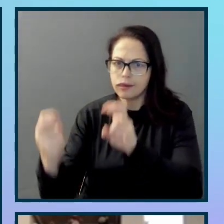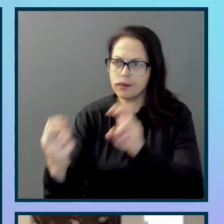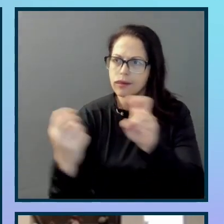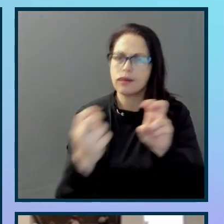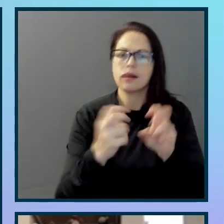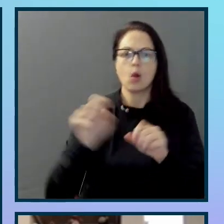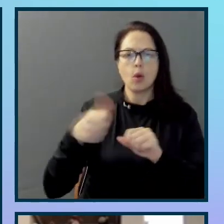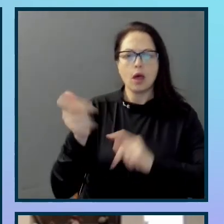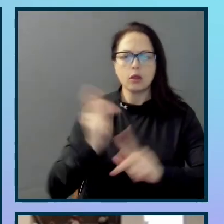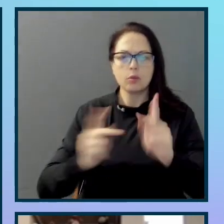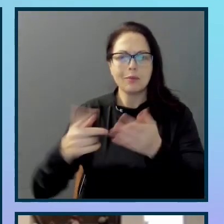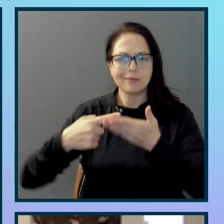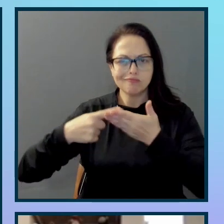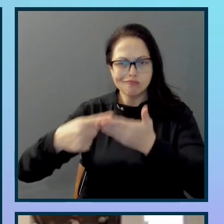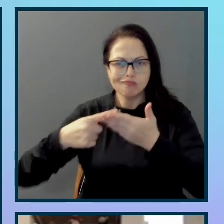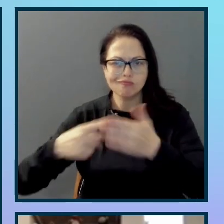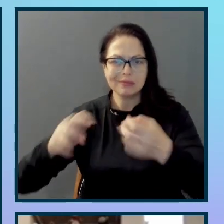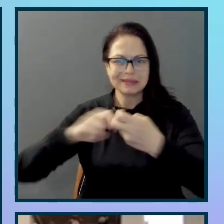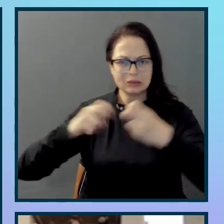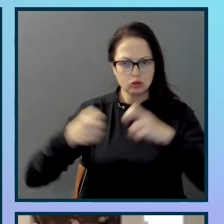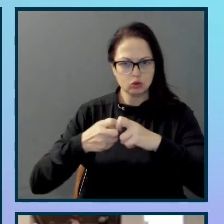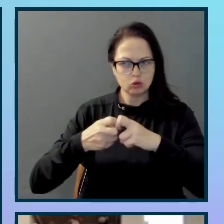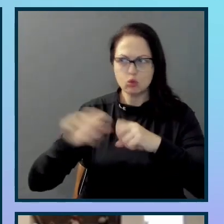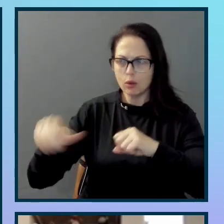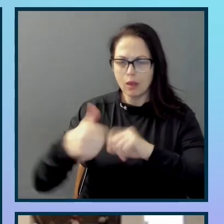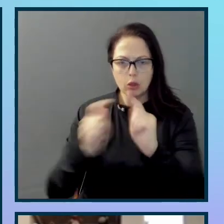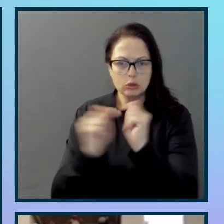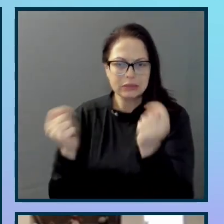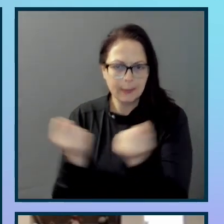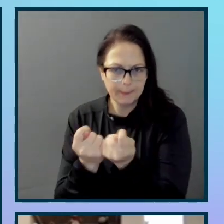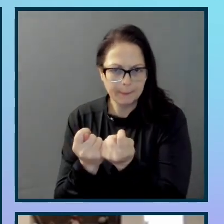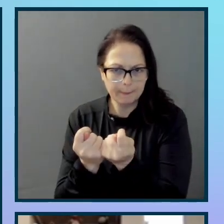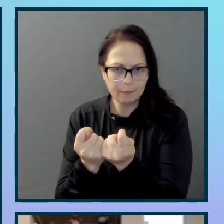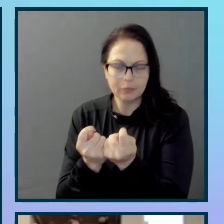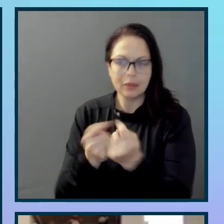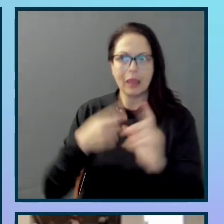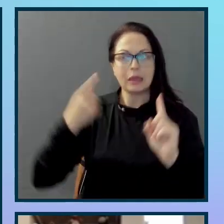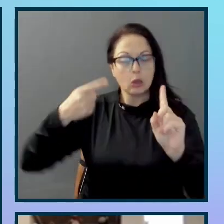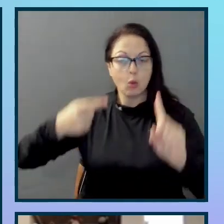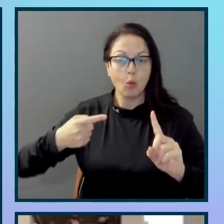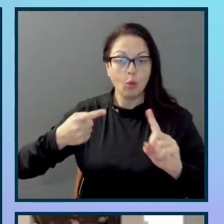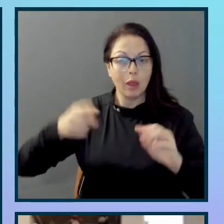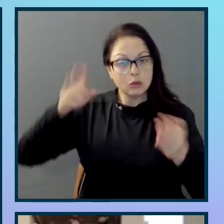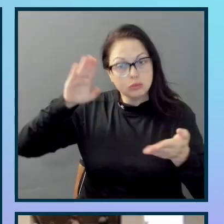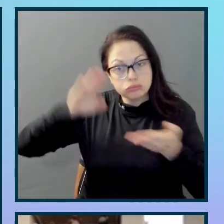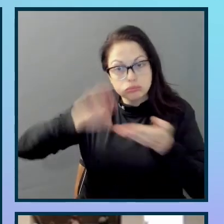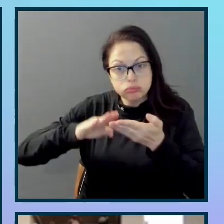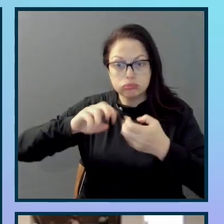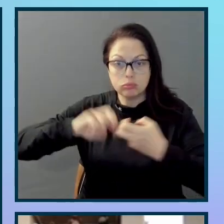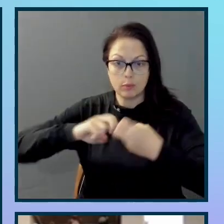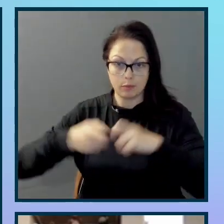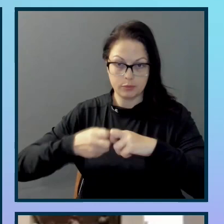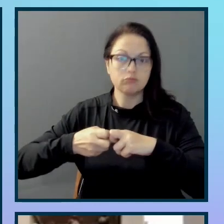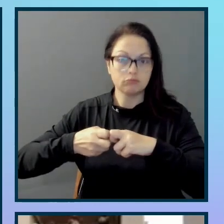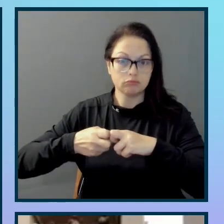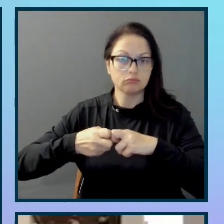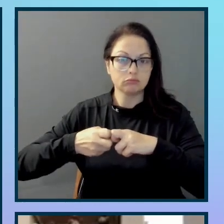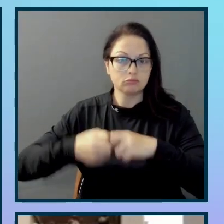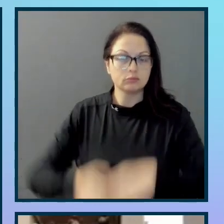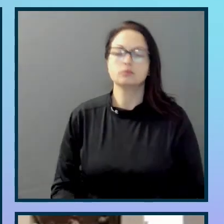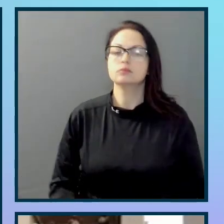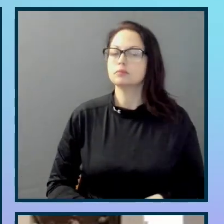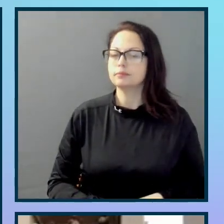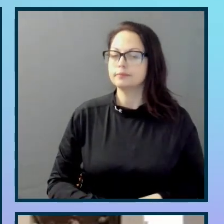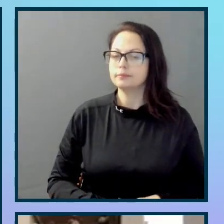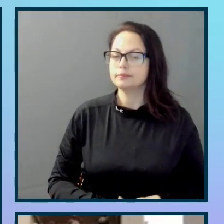talking about accessibility at the start, you'll reduce the problems at the end. Or at least, that's the idea. You